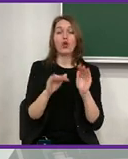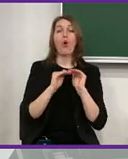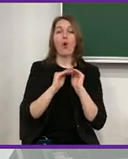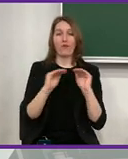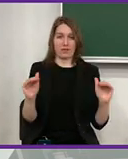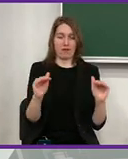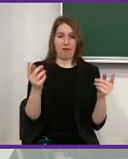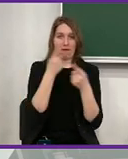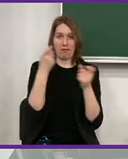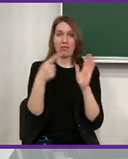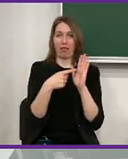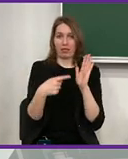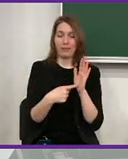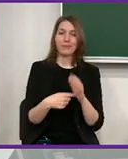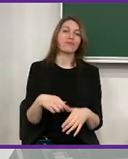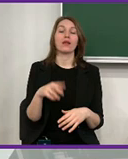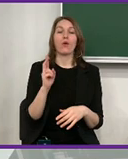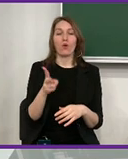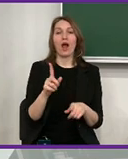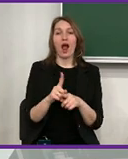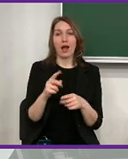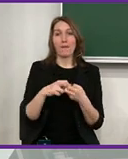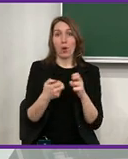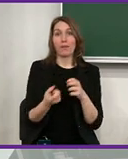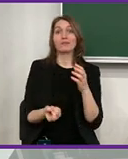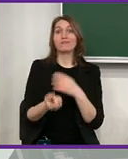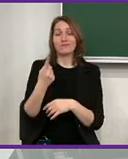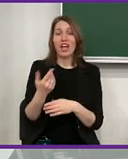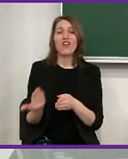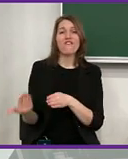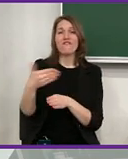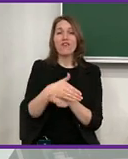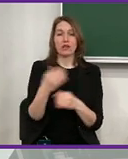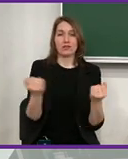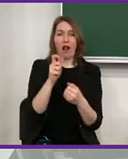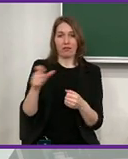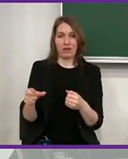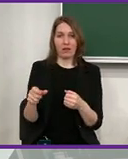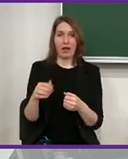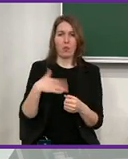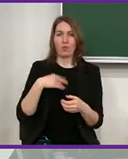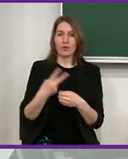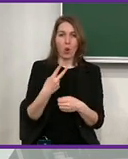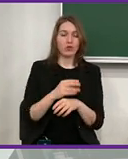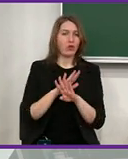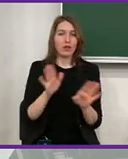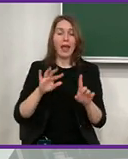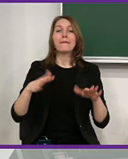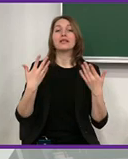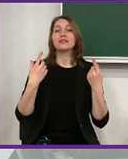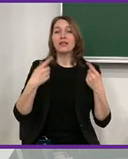Here we looked at official data from the State Labor Inspectorate, and guest workers are